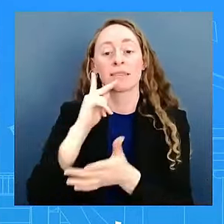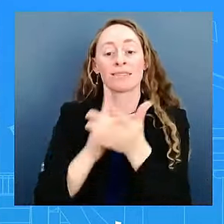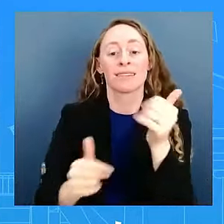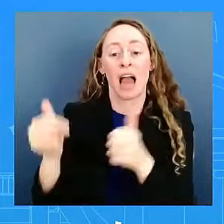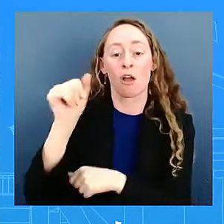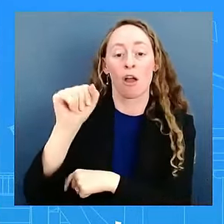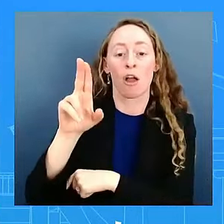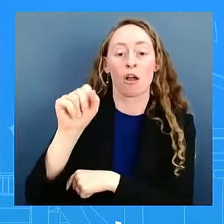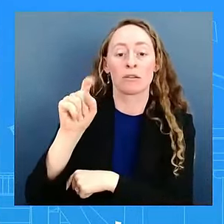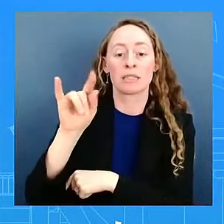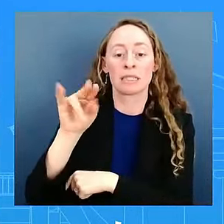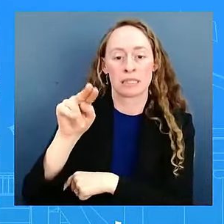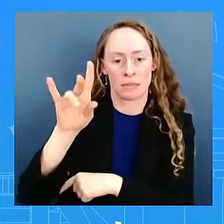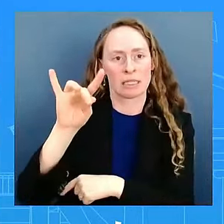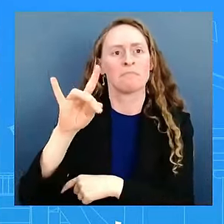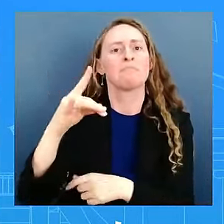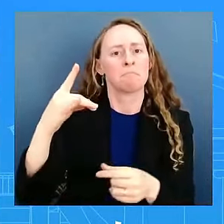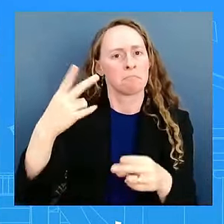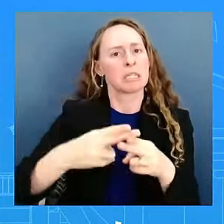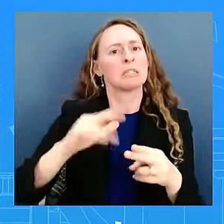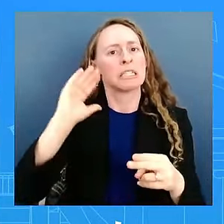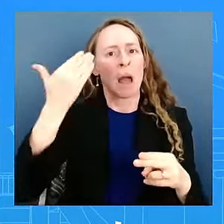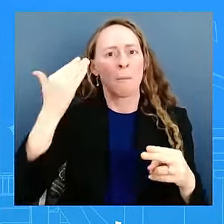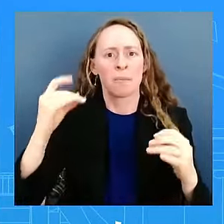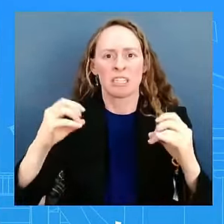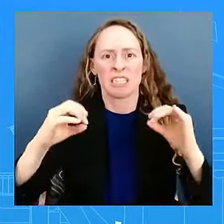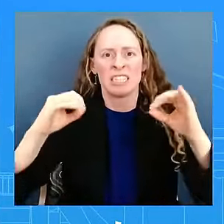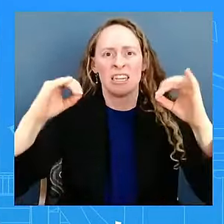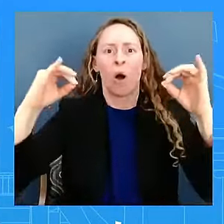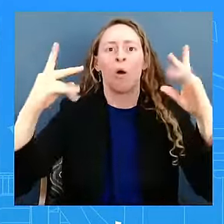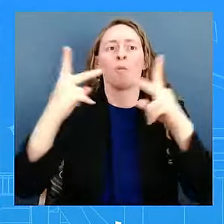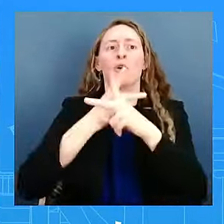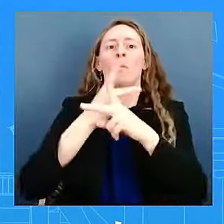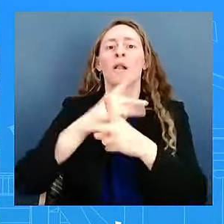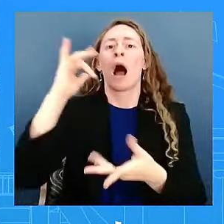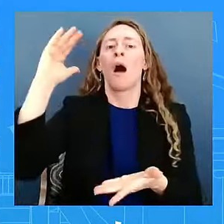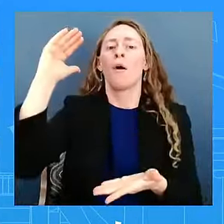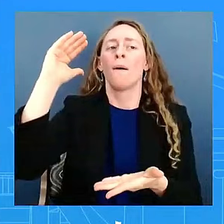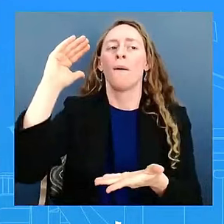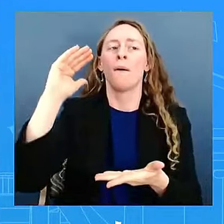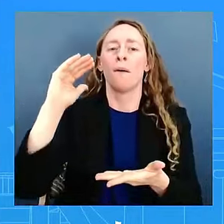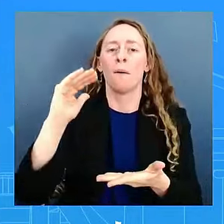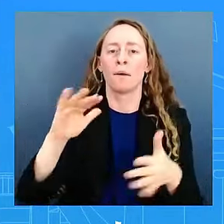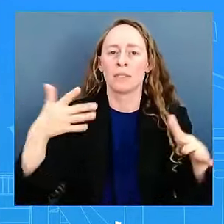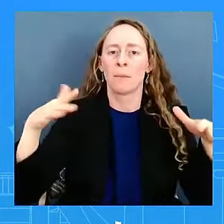to what extent this was a surprise?